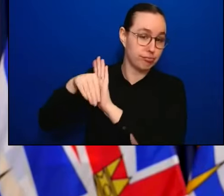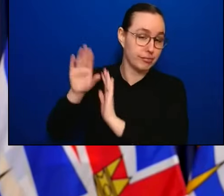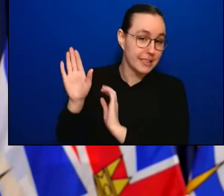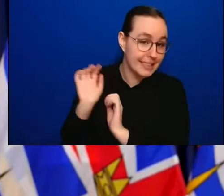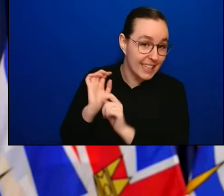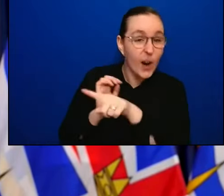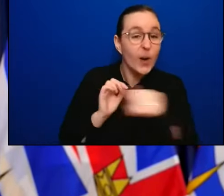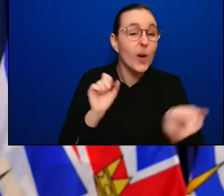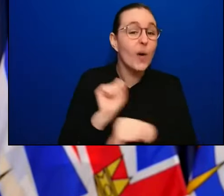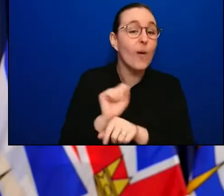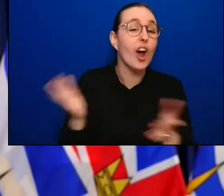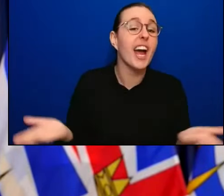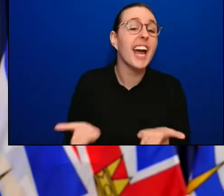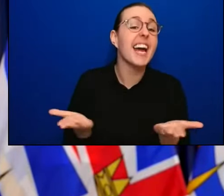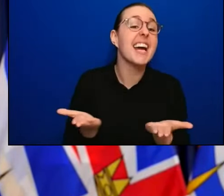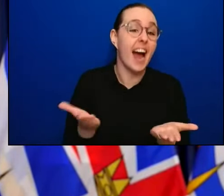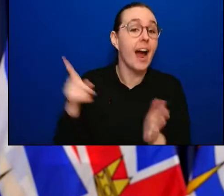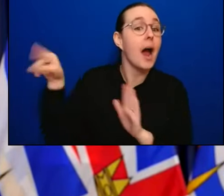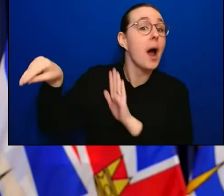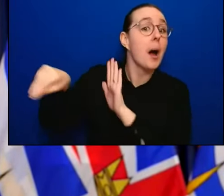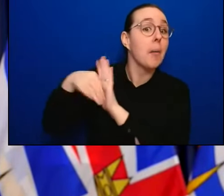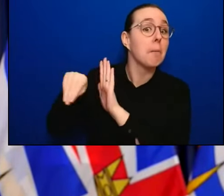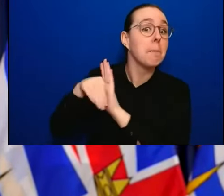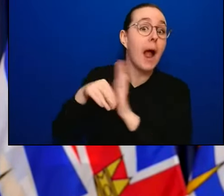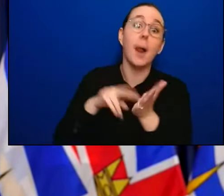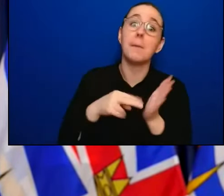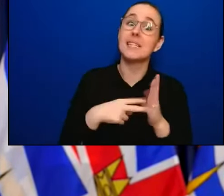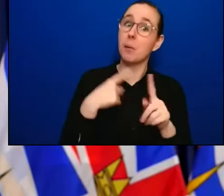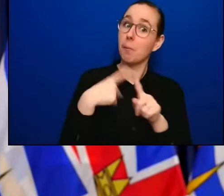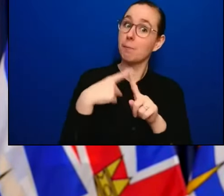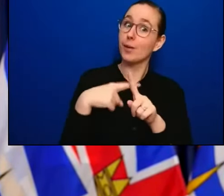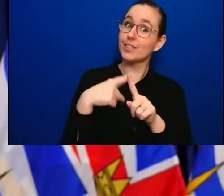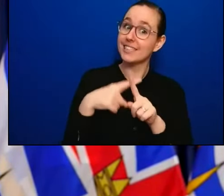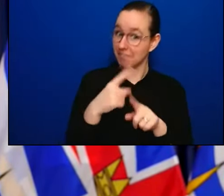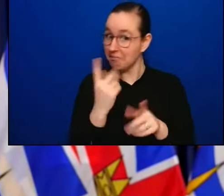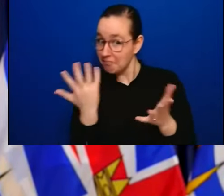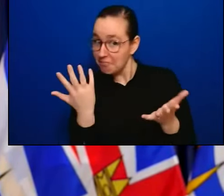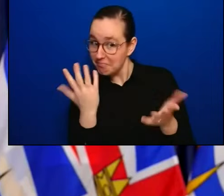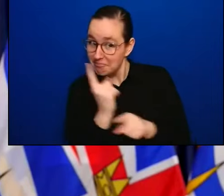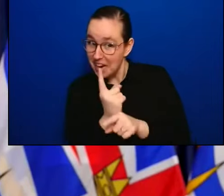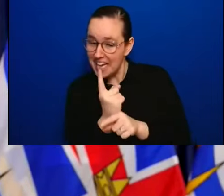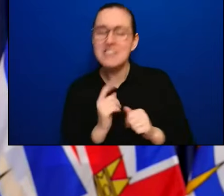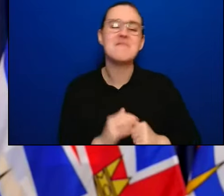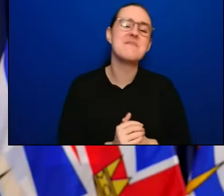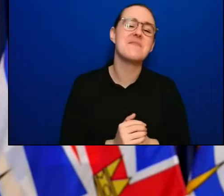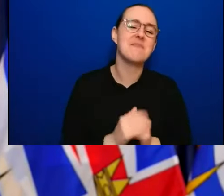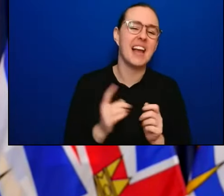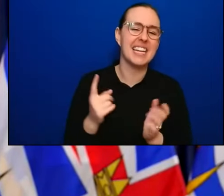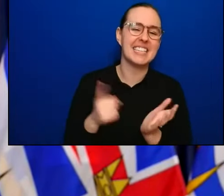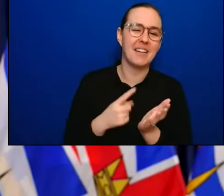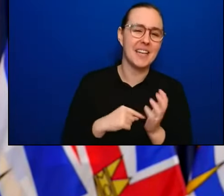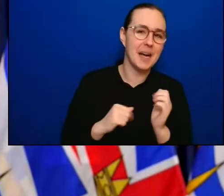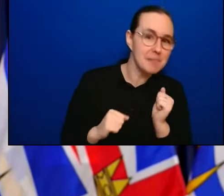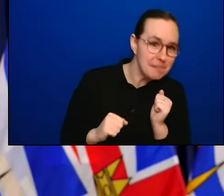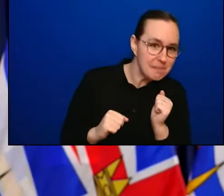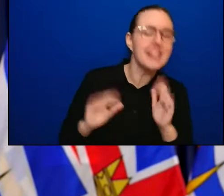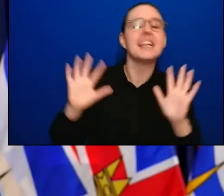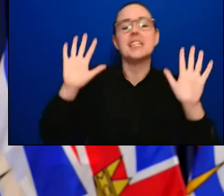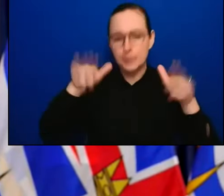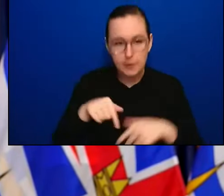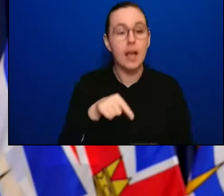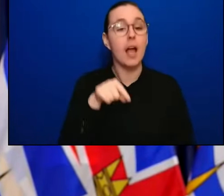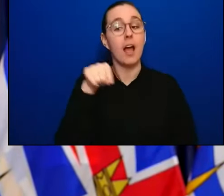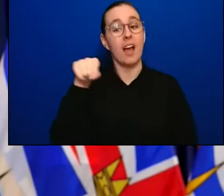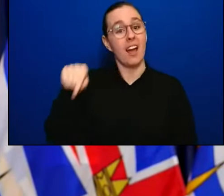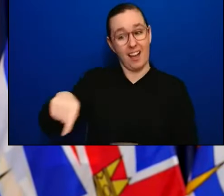generally a positive thing. I'll just say that. It also clearly is a virus that doesn't care about